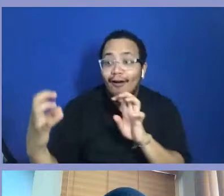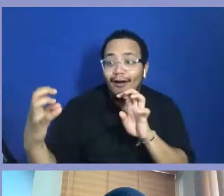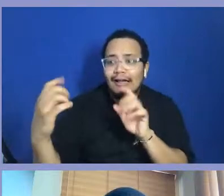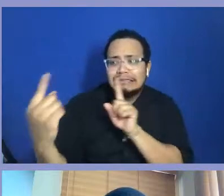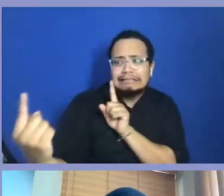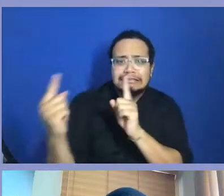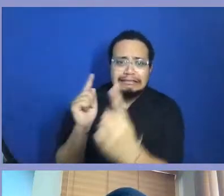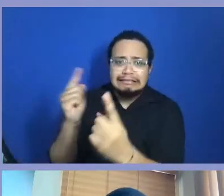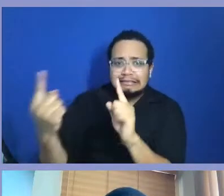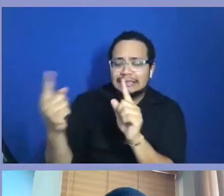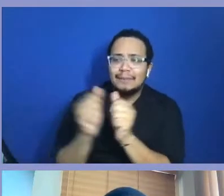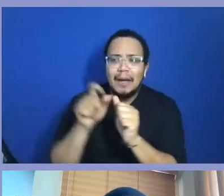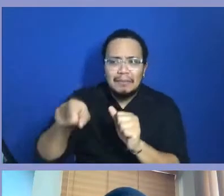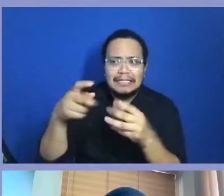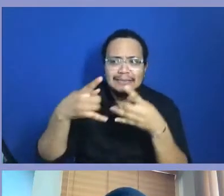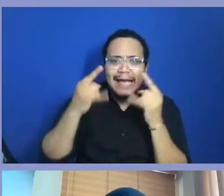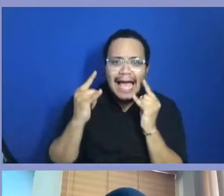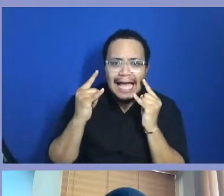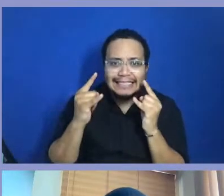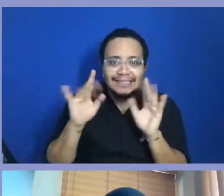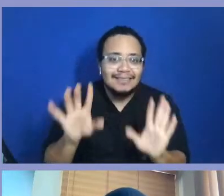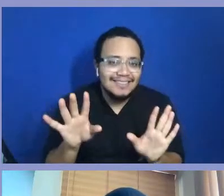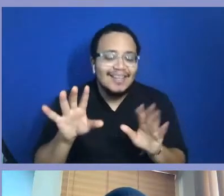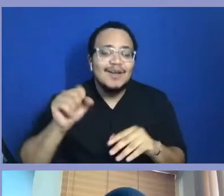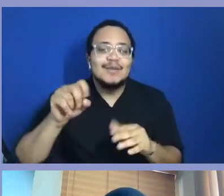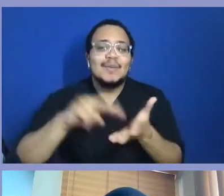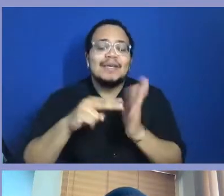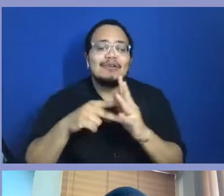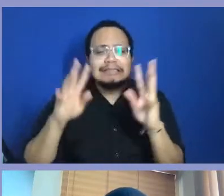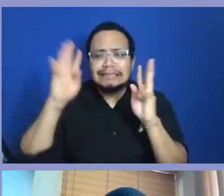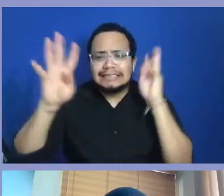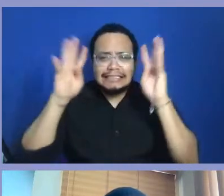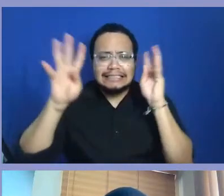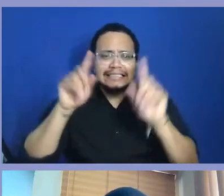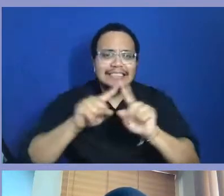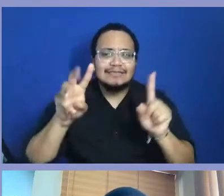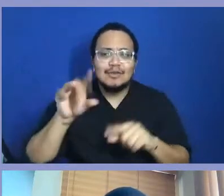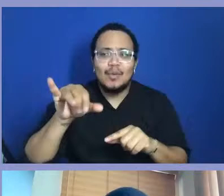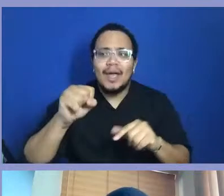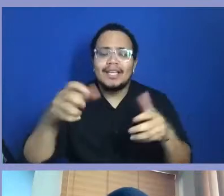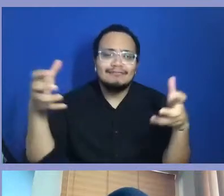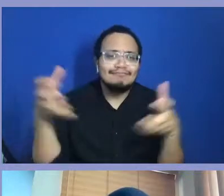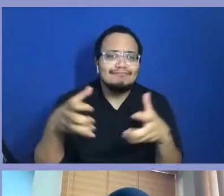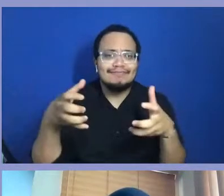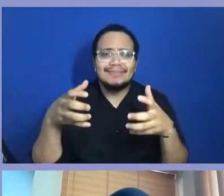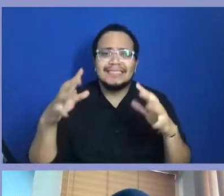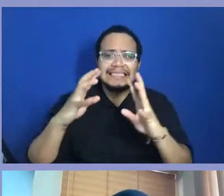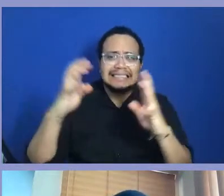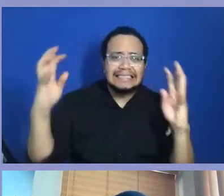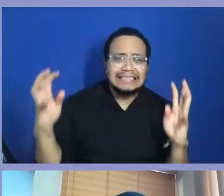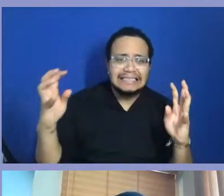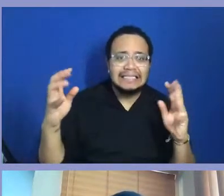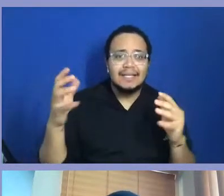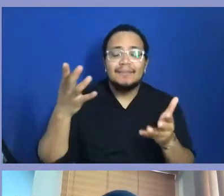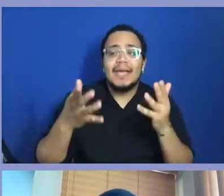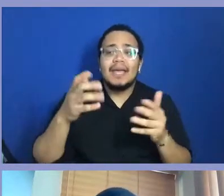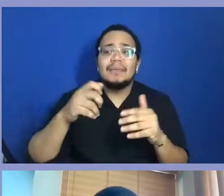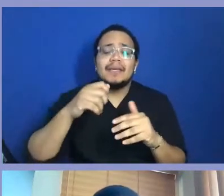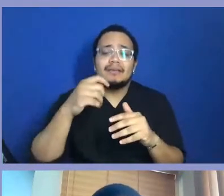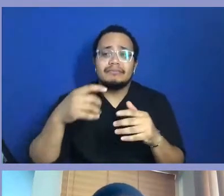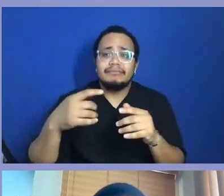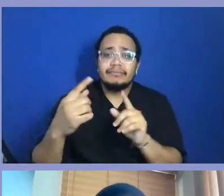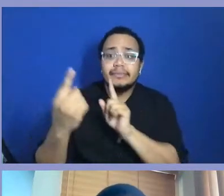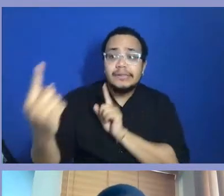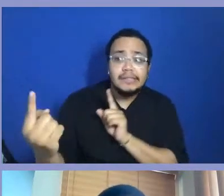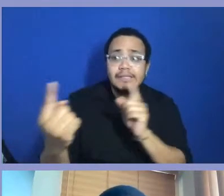innovative ways to want to be together. If we do no more than have impromptu jam sessions on a corner, you bring the